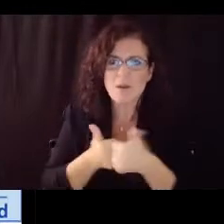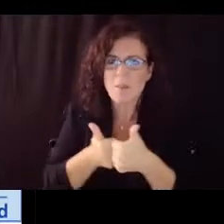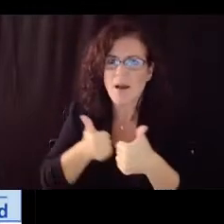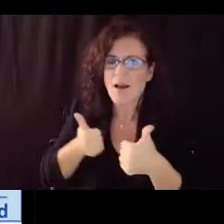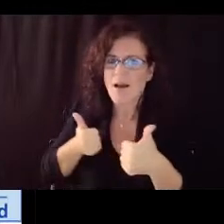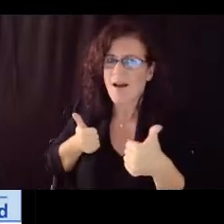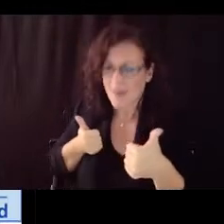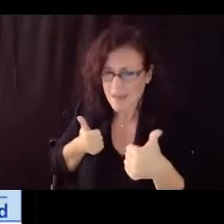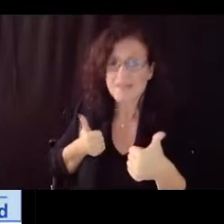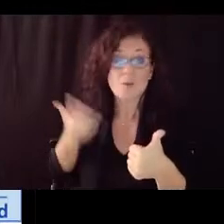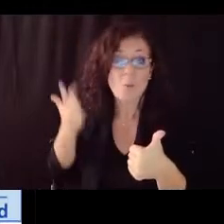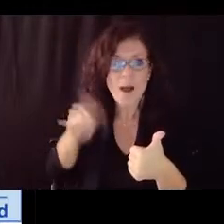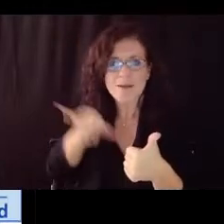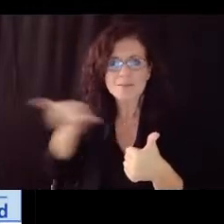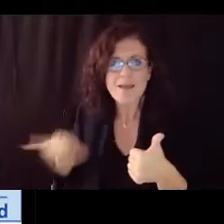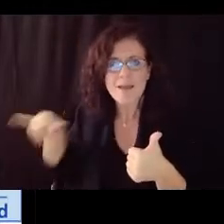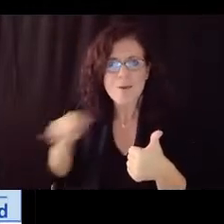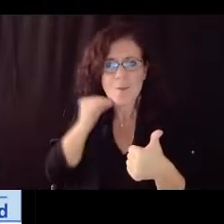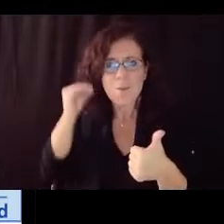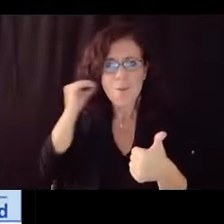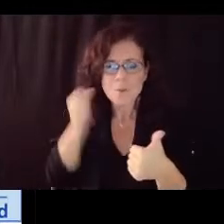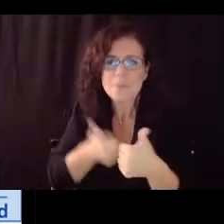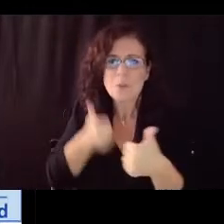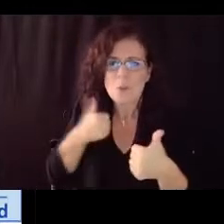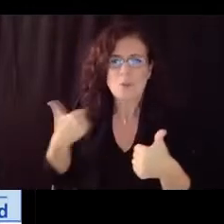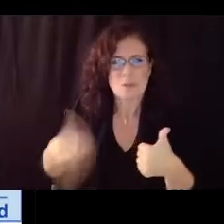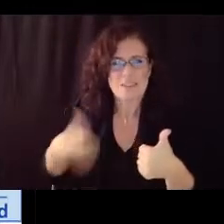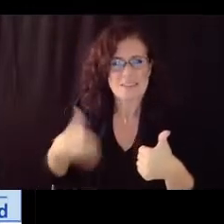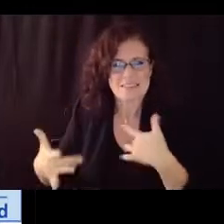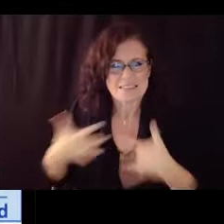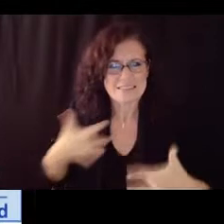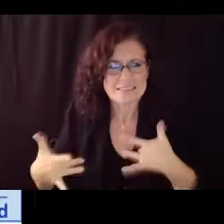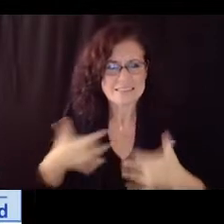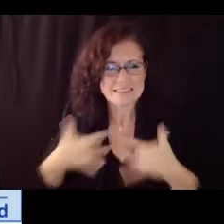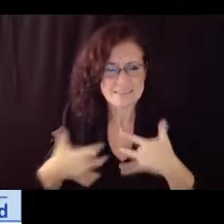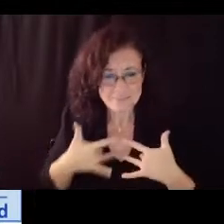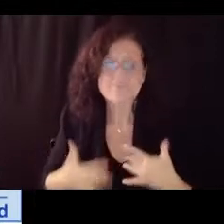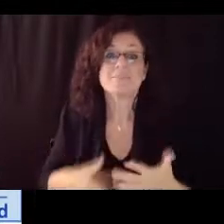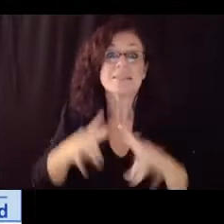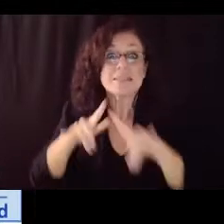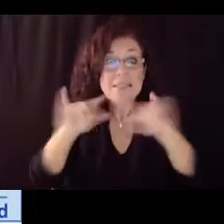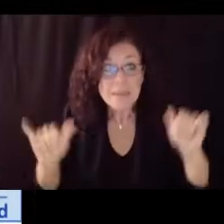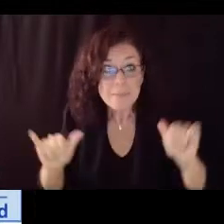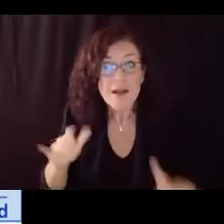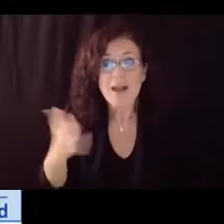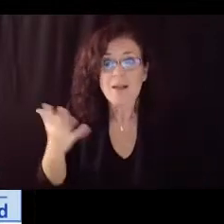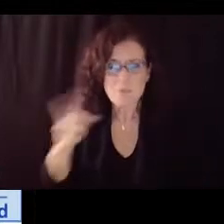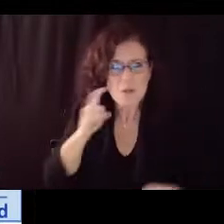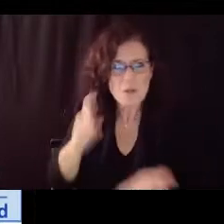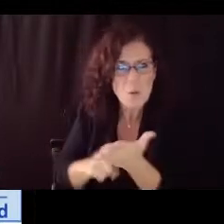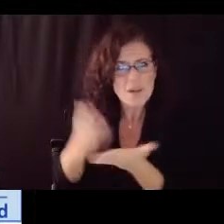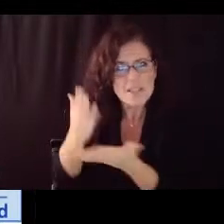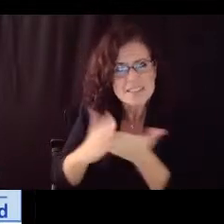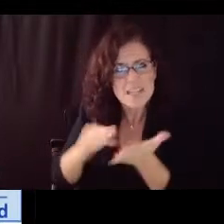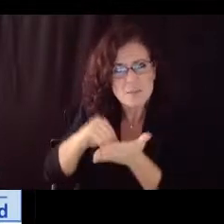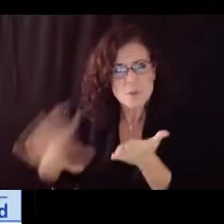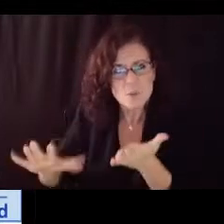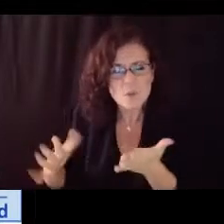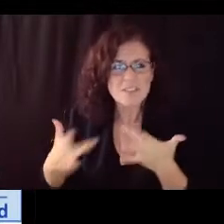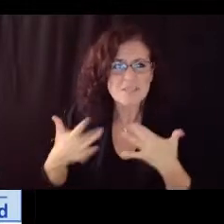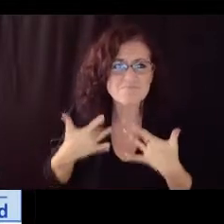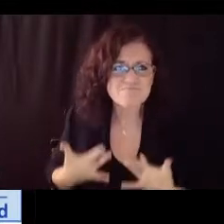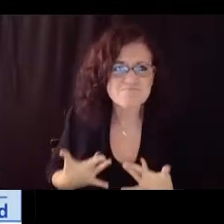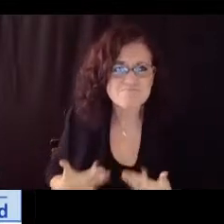a great concern to us we're also concerned about the emotional impacts we're seeing anxiety and depression we're concerned about child